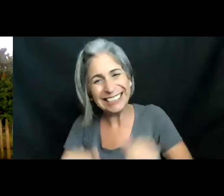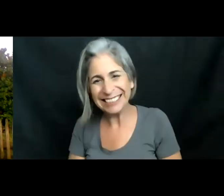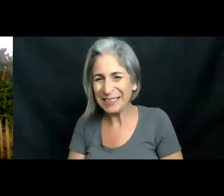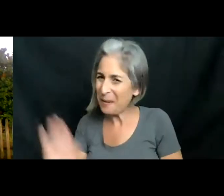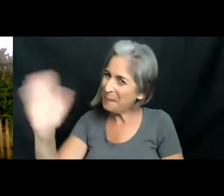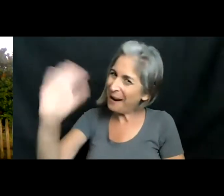Bye.